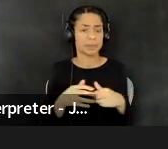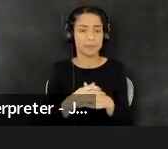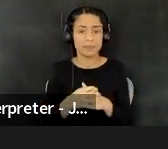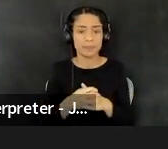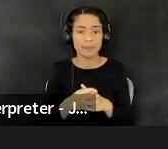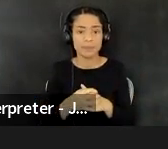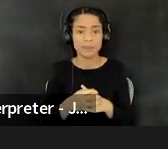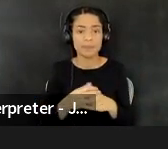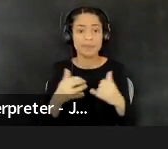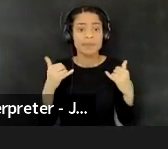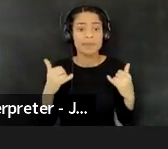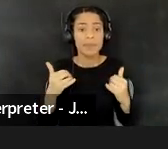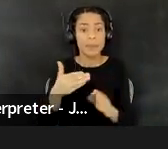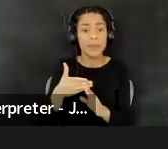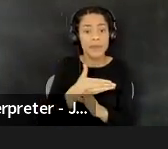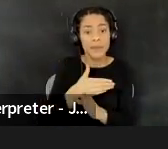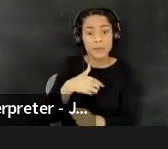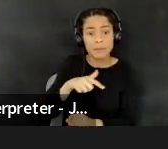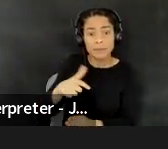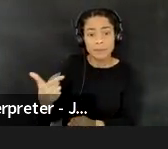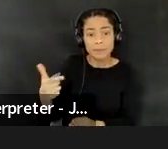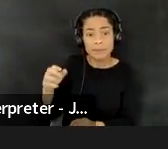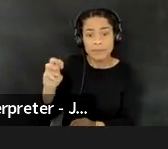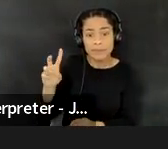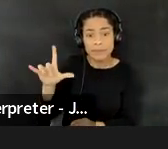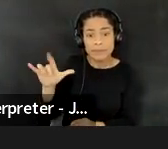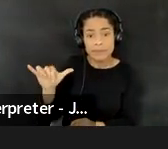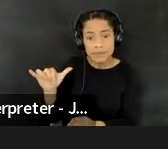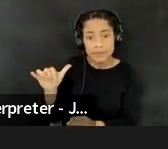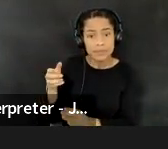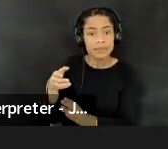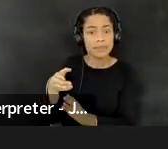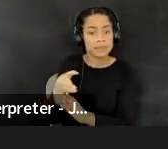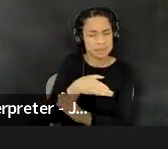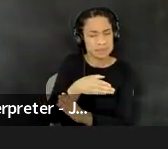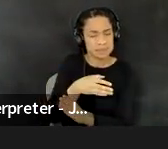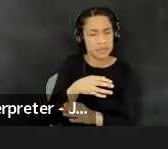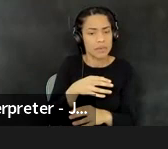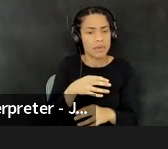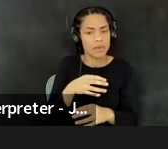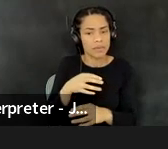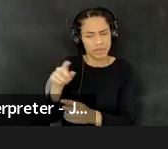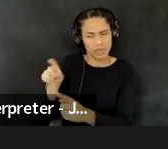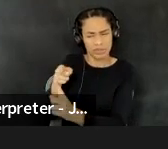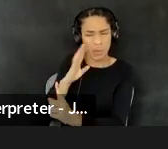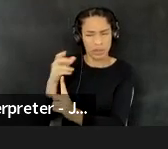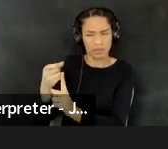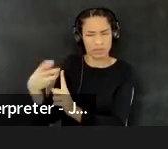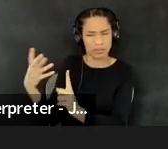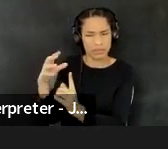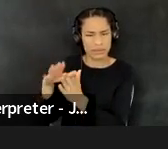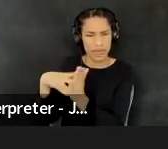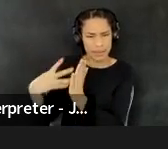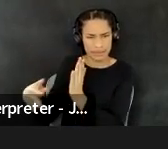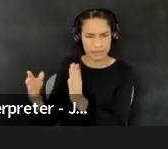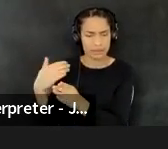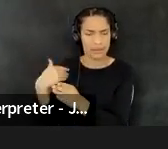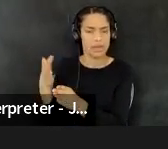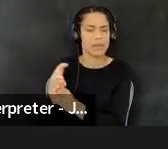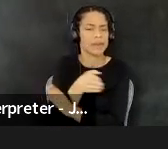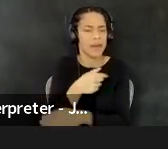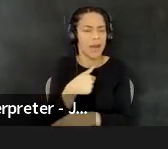what I'll, um, before I pass it over to Emily to talk about the, um, syllabus, um, I thought that I would also